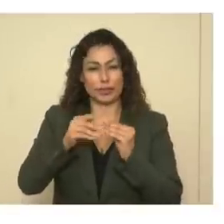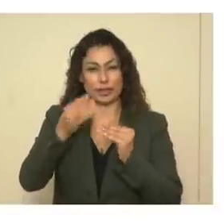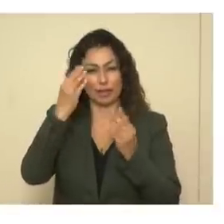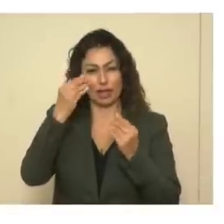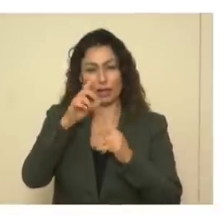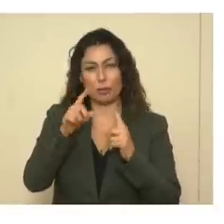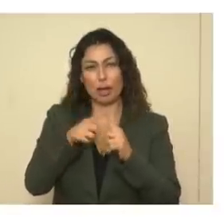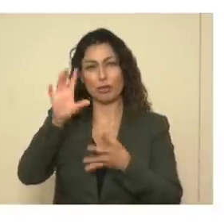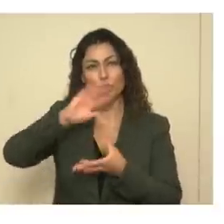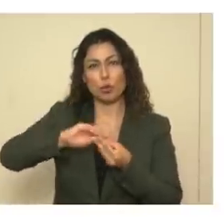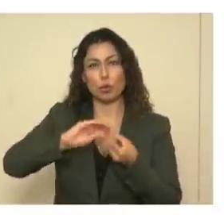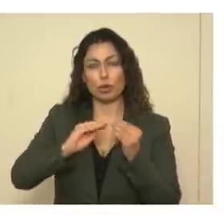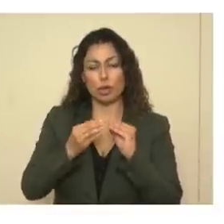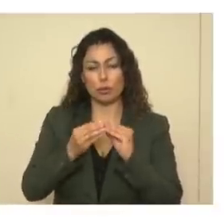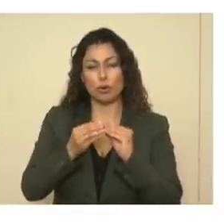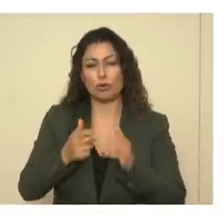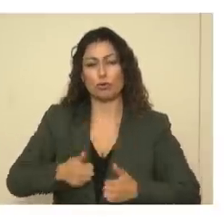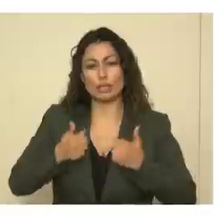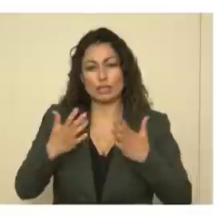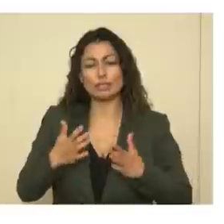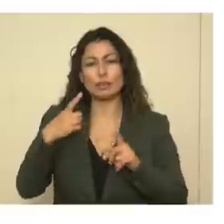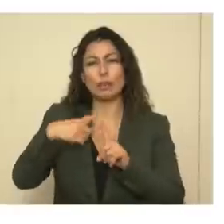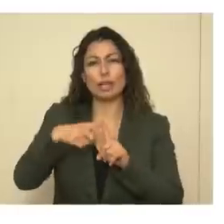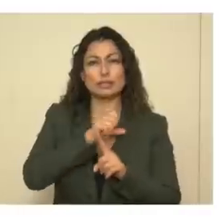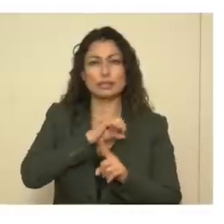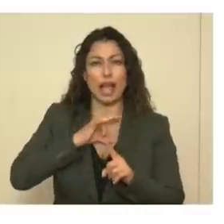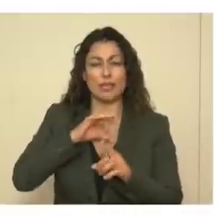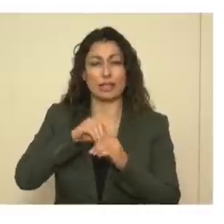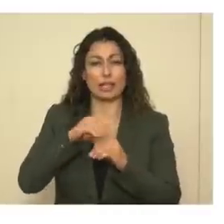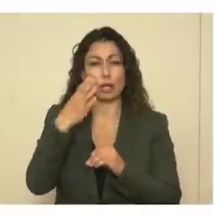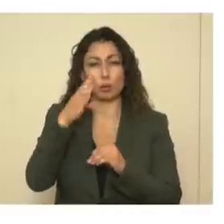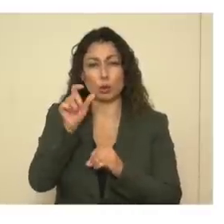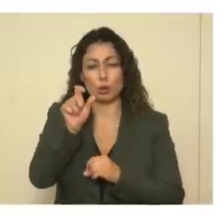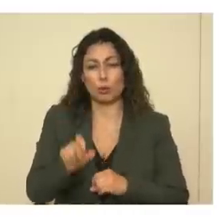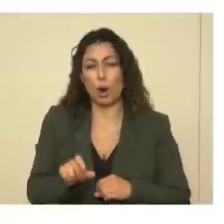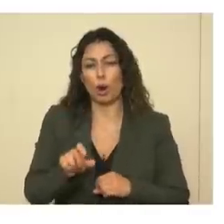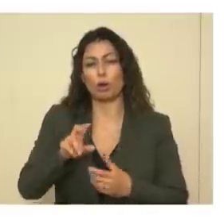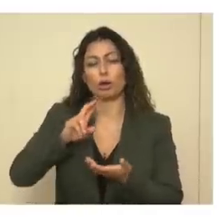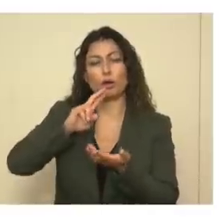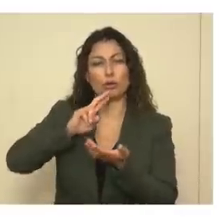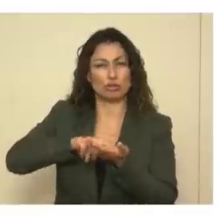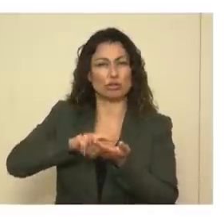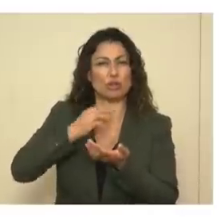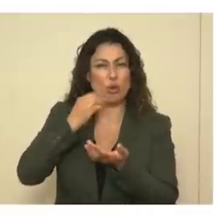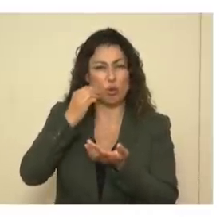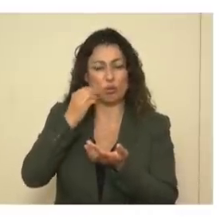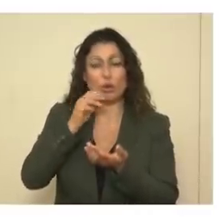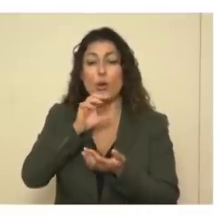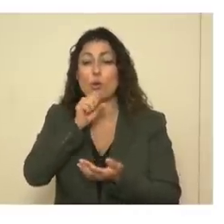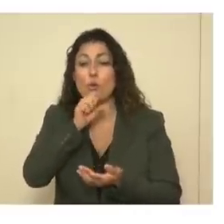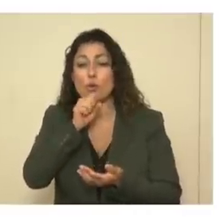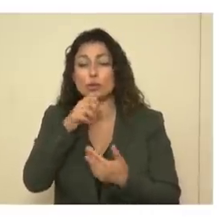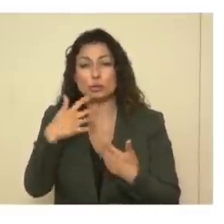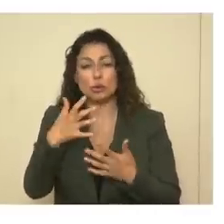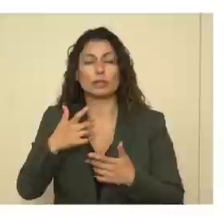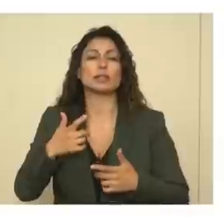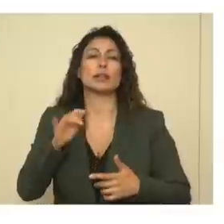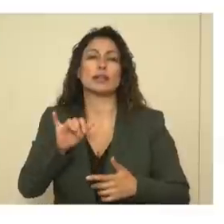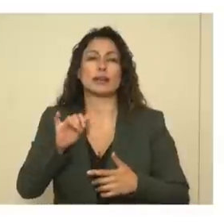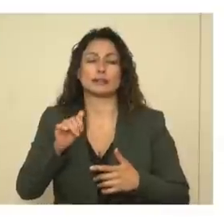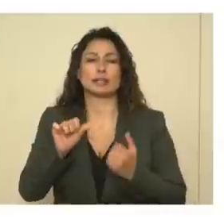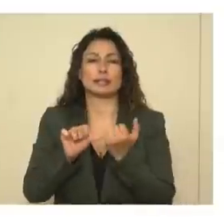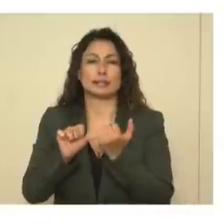number of residents and staff in blue bars are nursing homes. Orange bars are assisted living